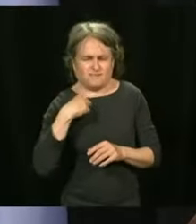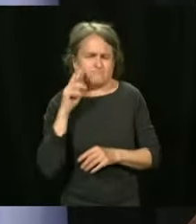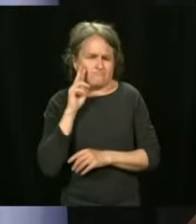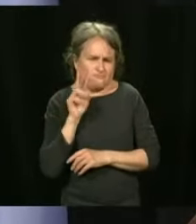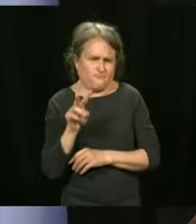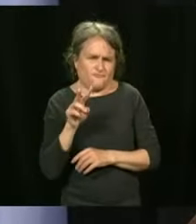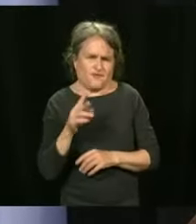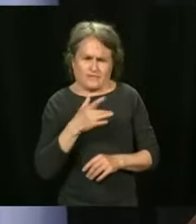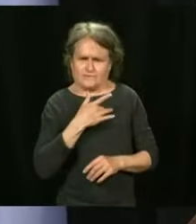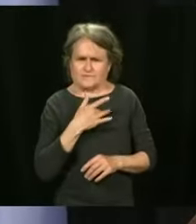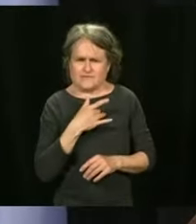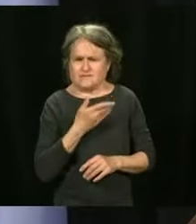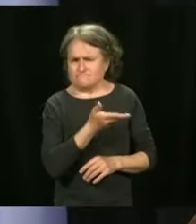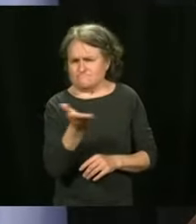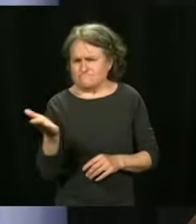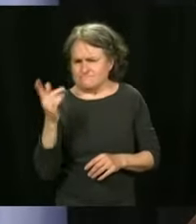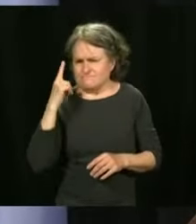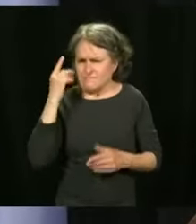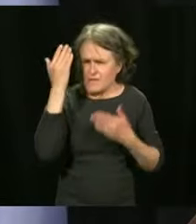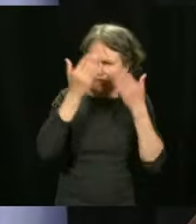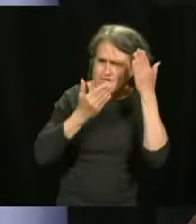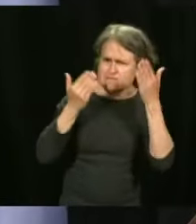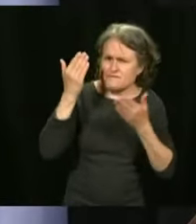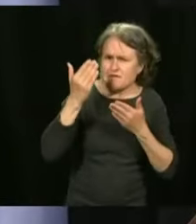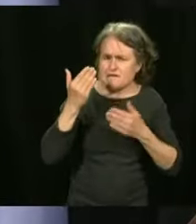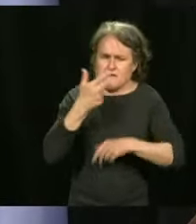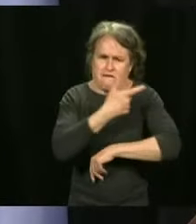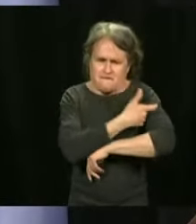you have a fear that we will not reach our objectives.